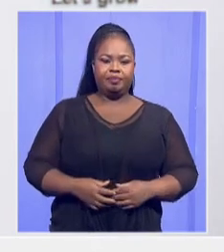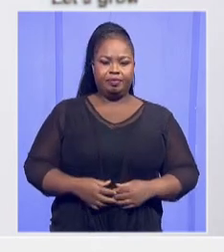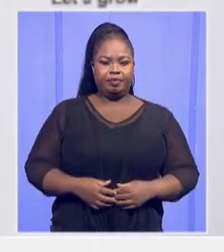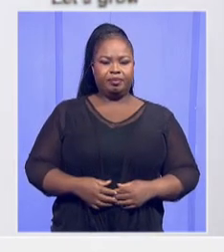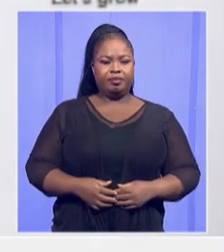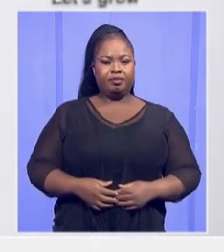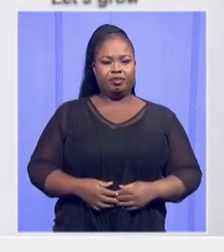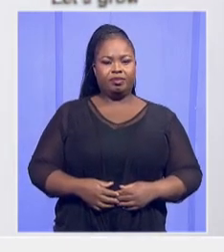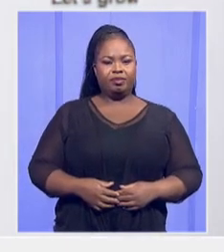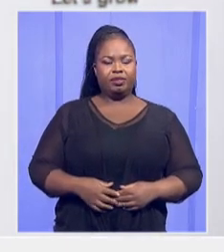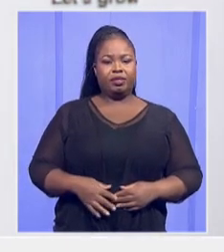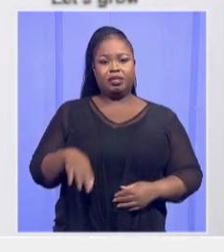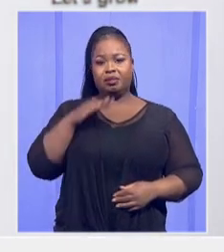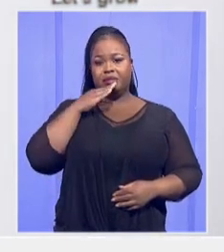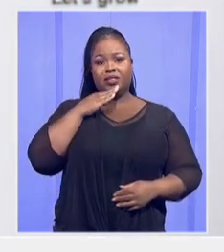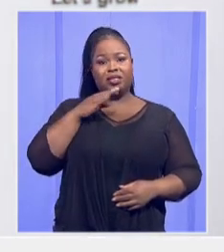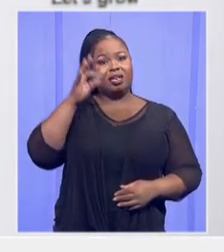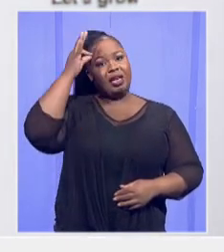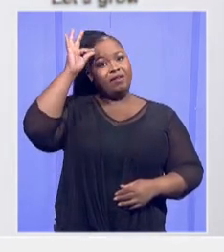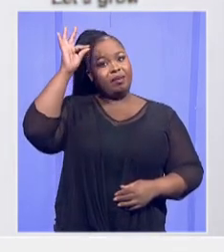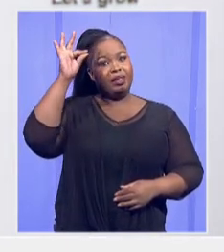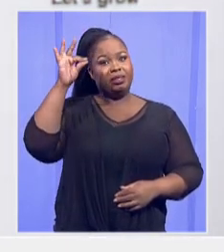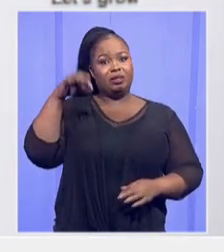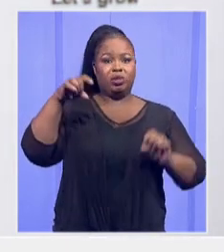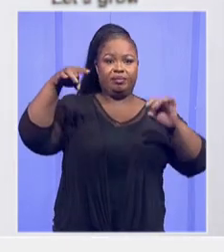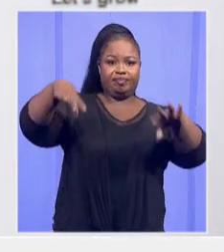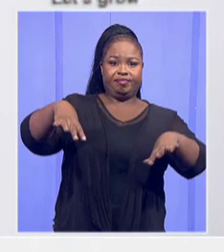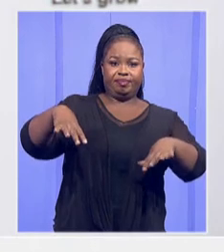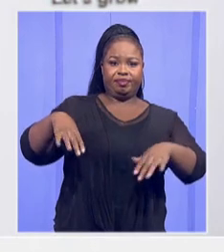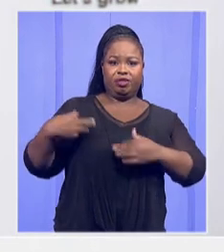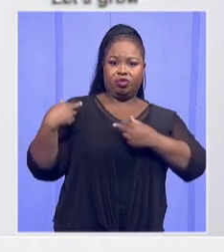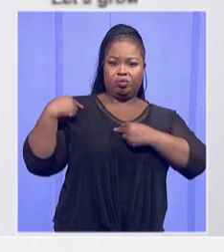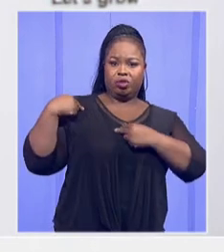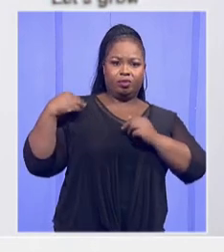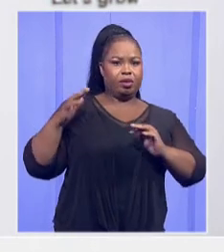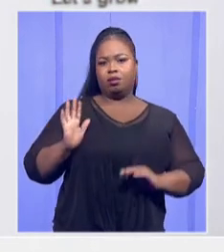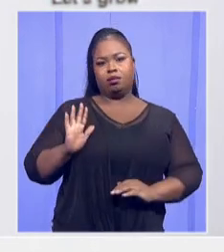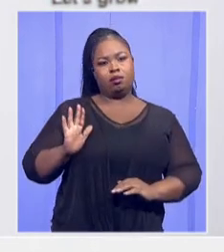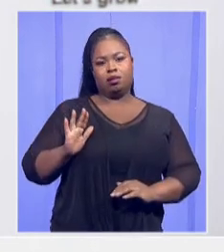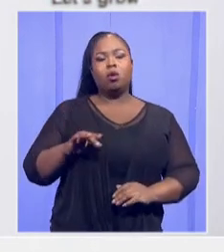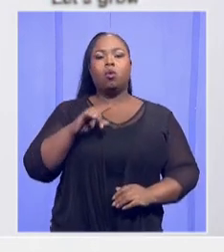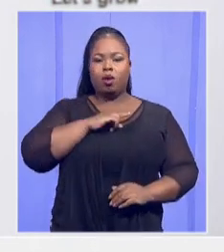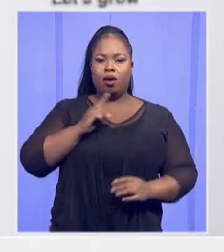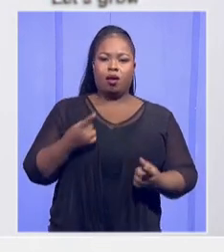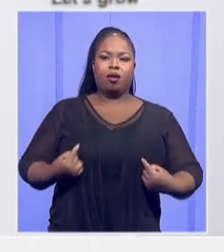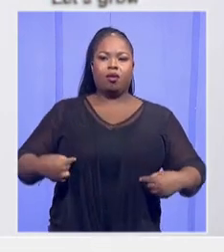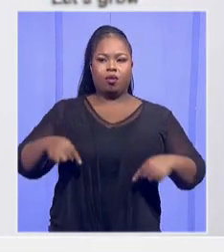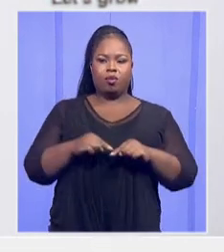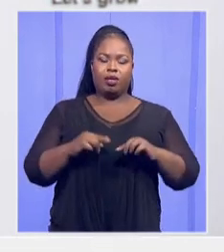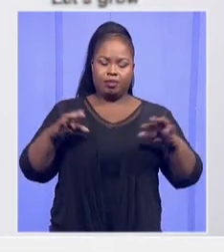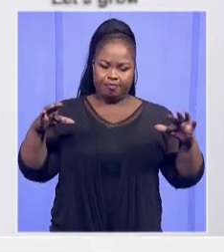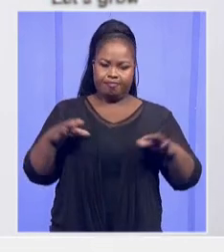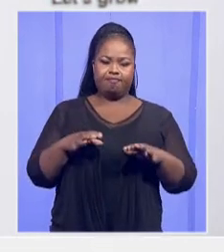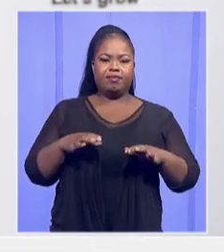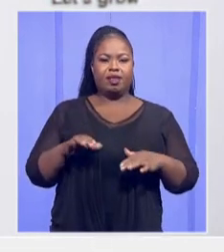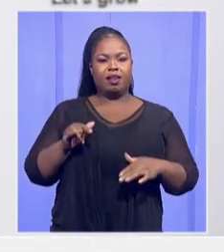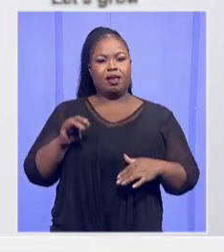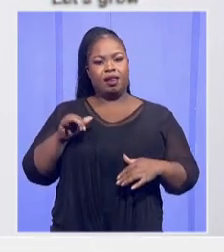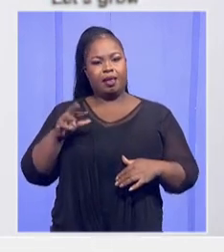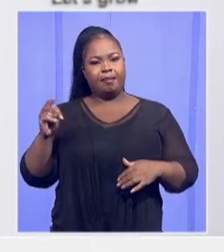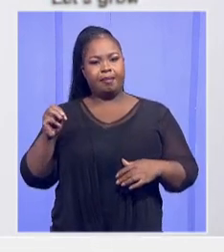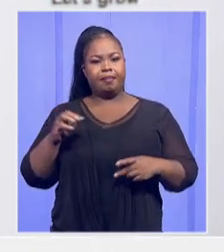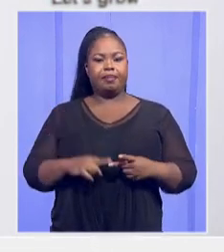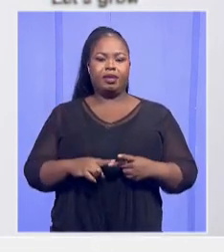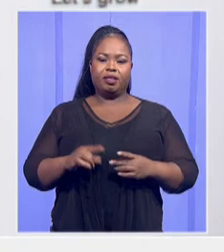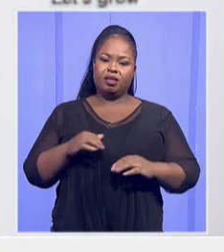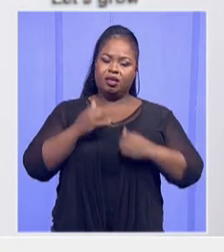government from responsibility because we all owe it to ourselves, to Lang Lang and the nation